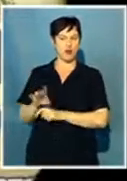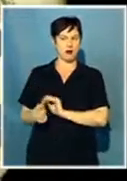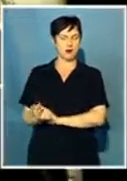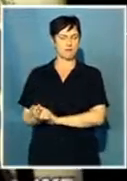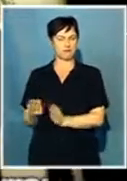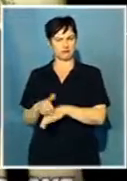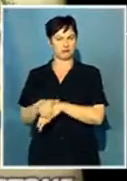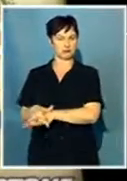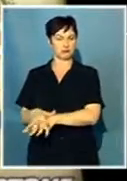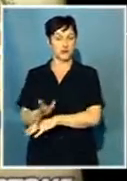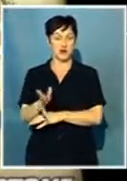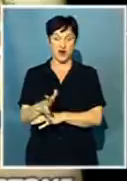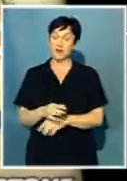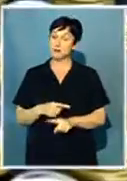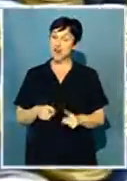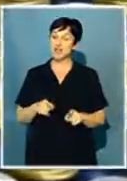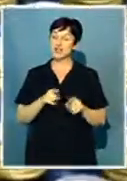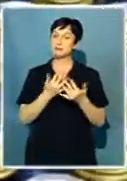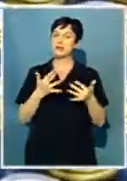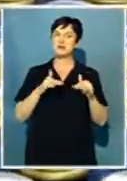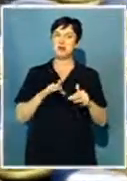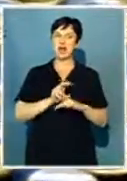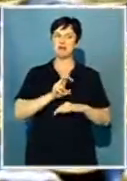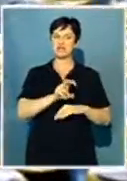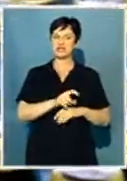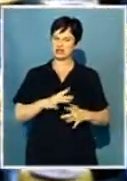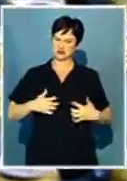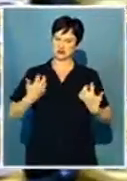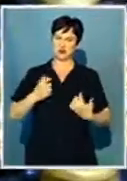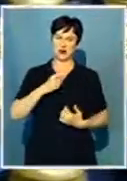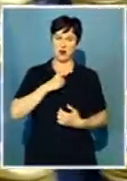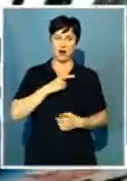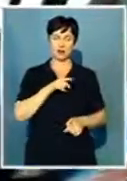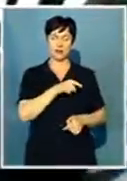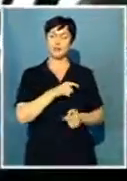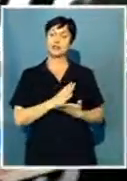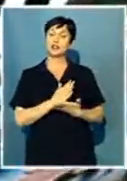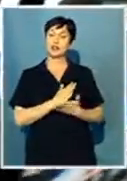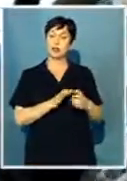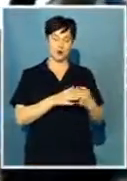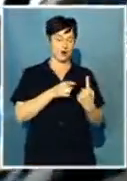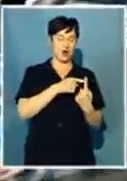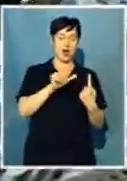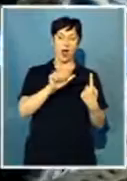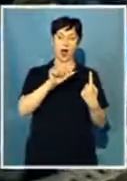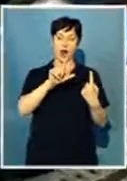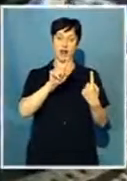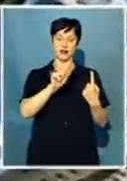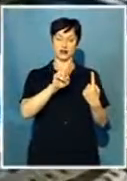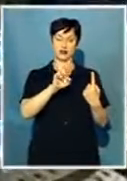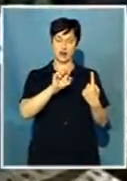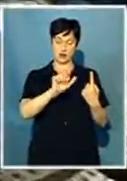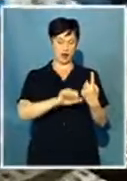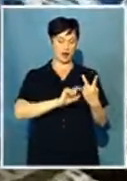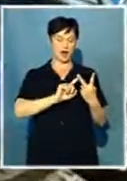not without controversy. Many investors were angered that two of SAB Miller's largest shareholders, Altria and Bevco, were given